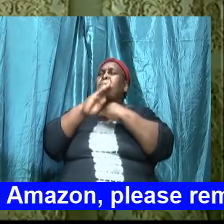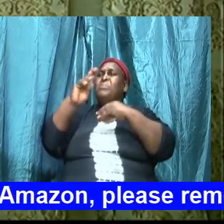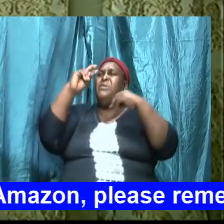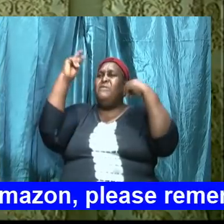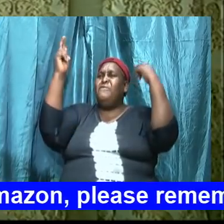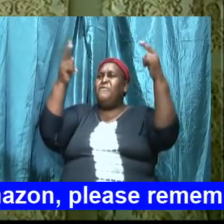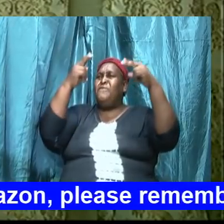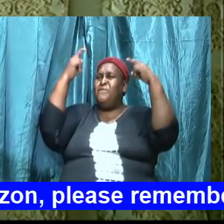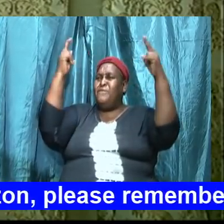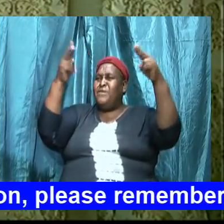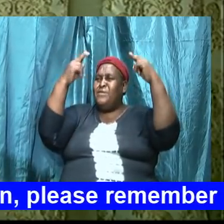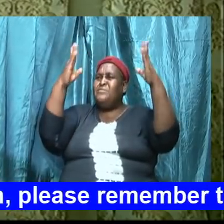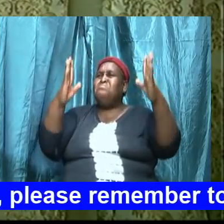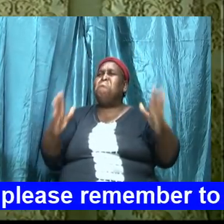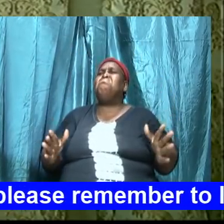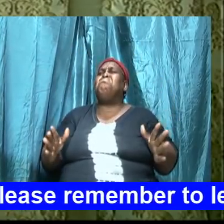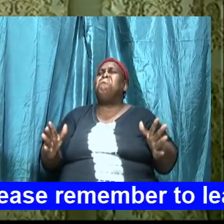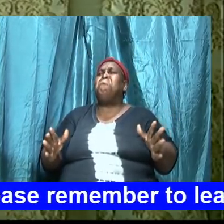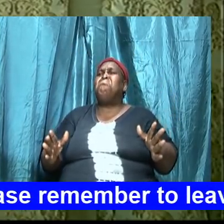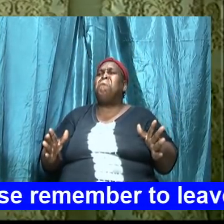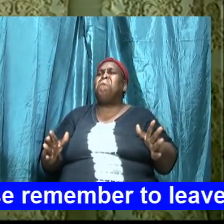the absent of this word